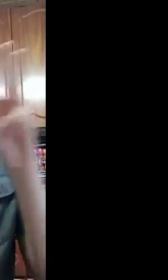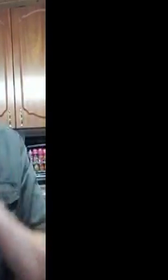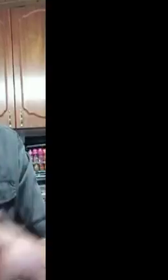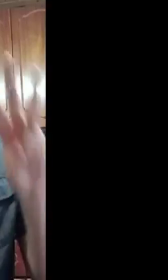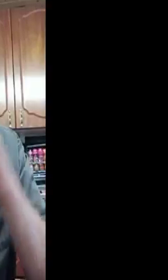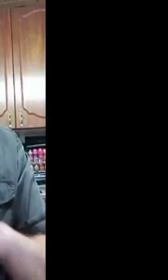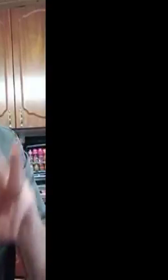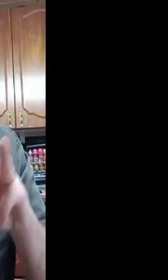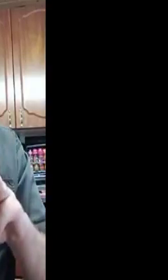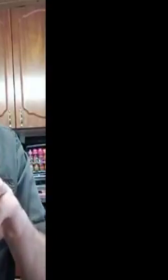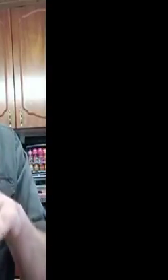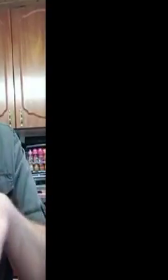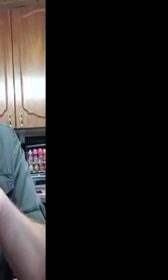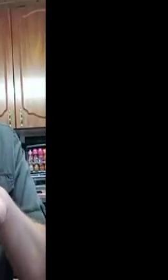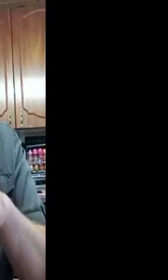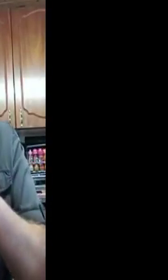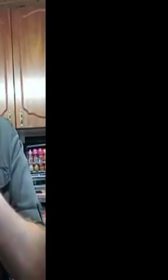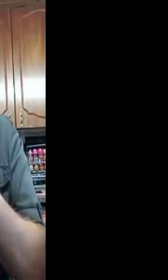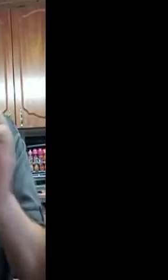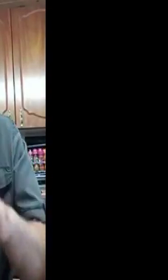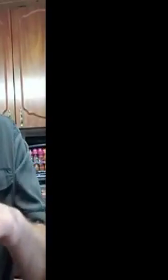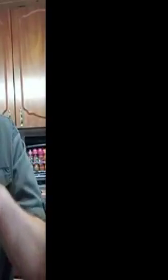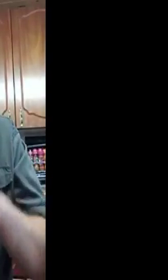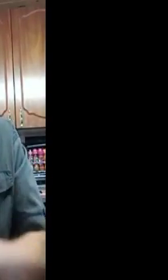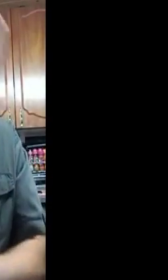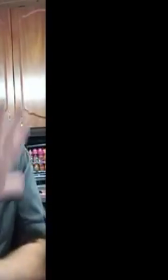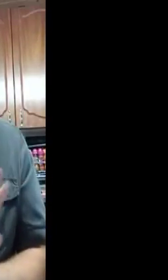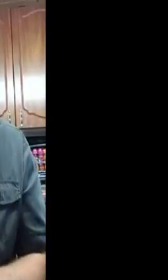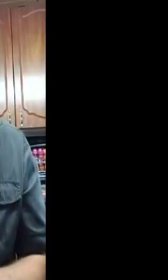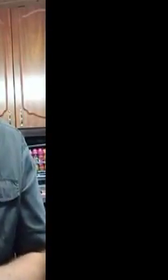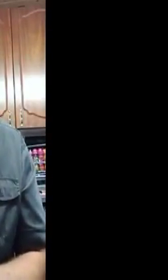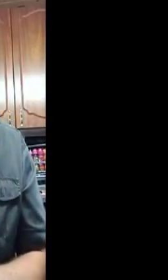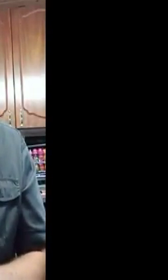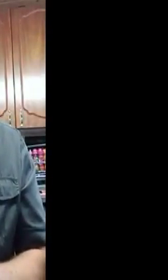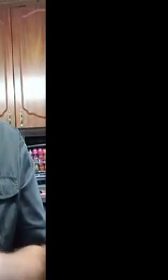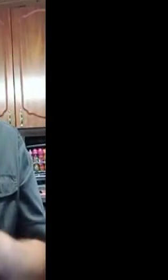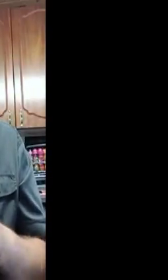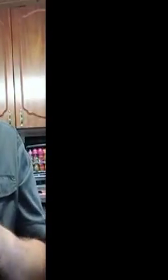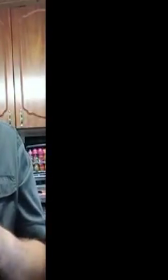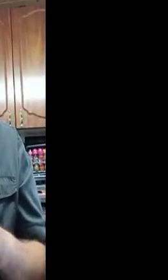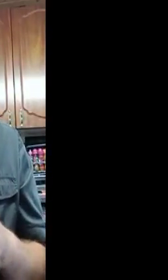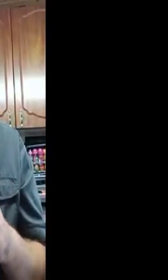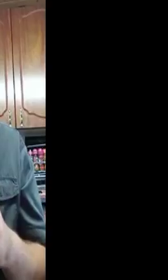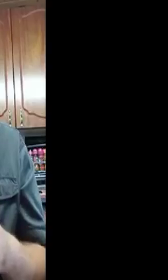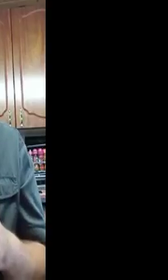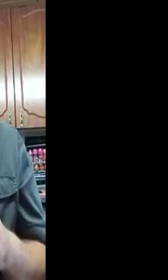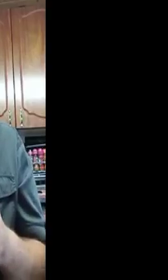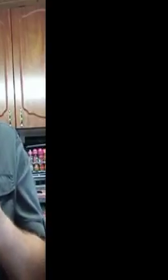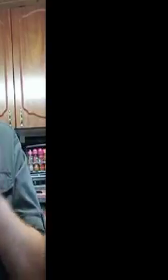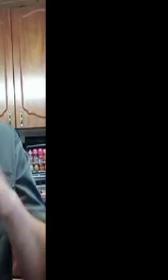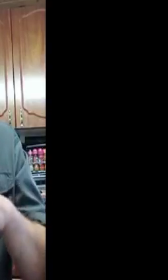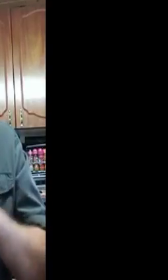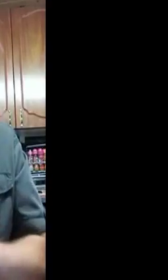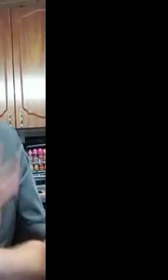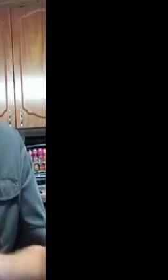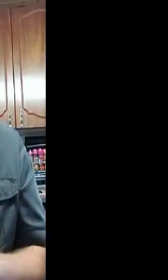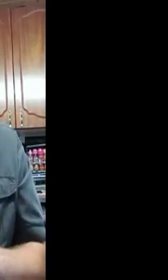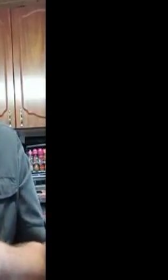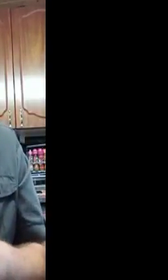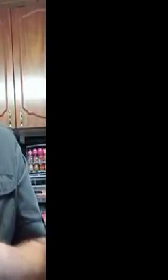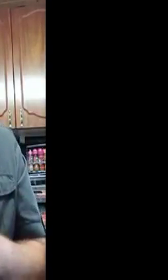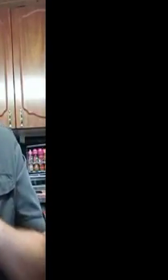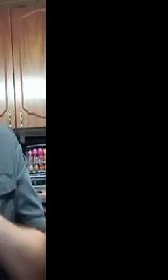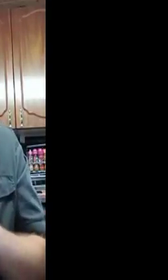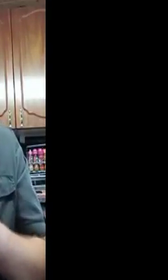particular area, we're talking about a three-hour cross window. So, it's a moving